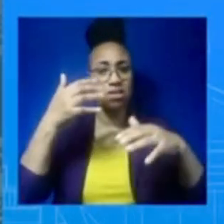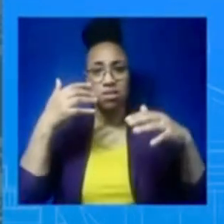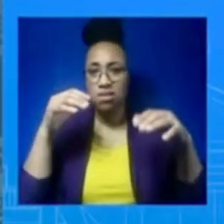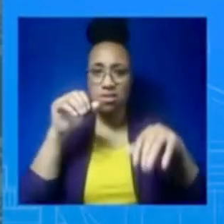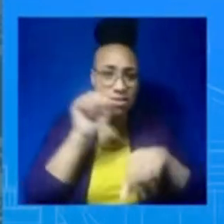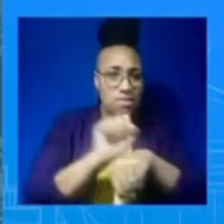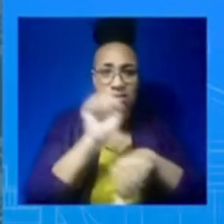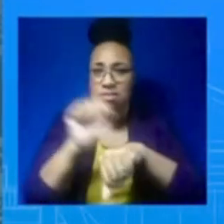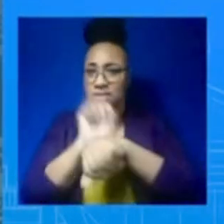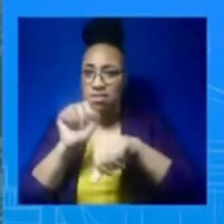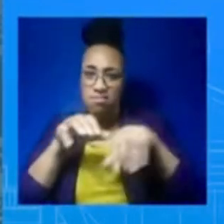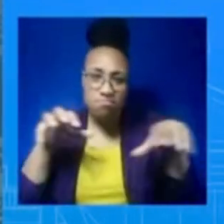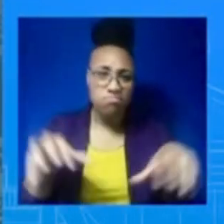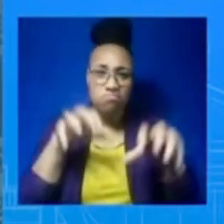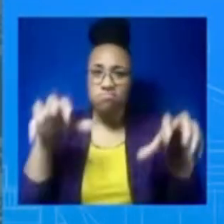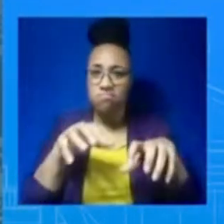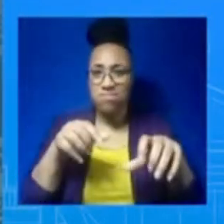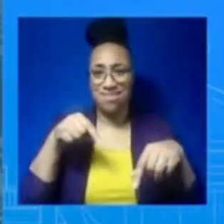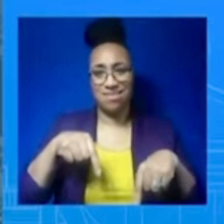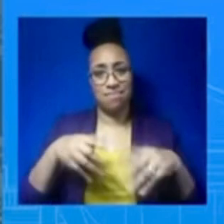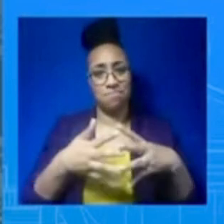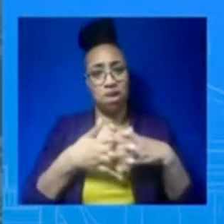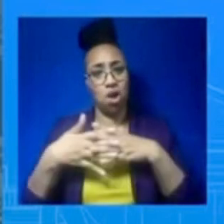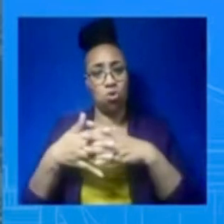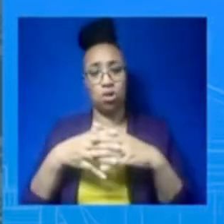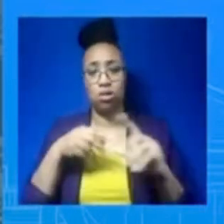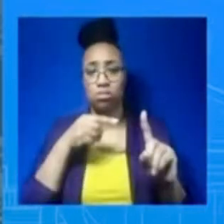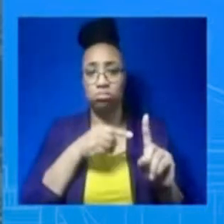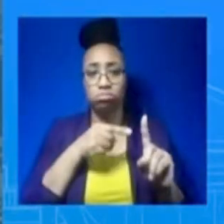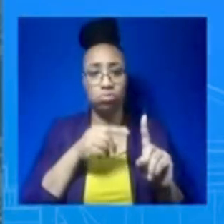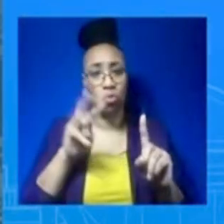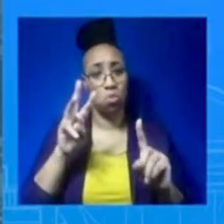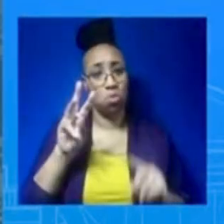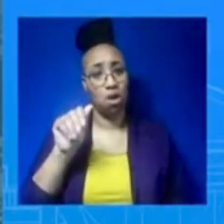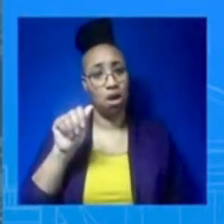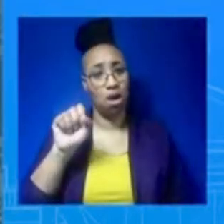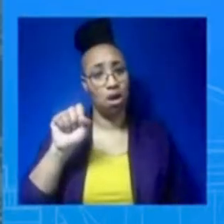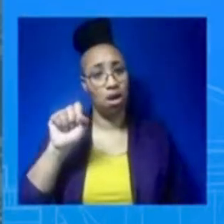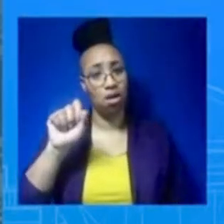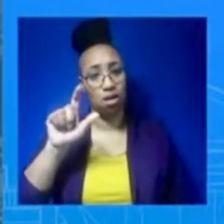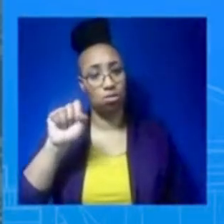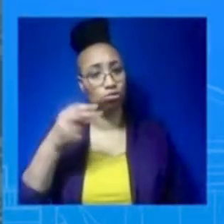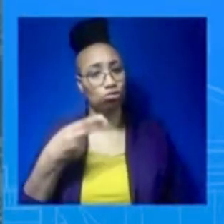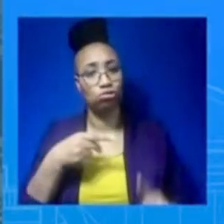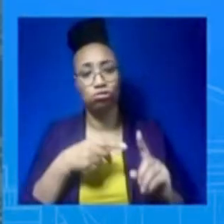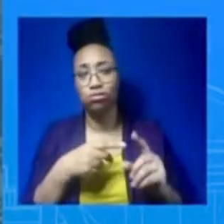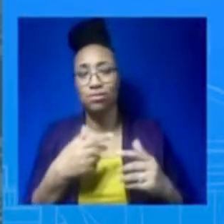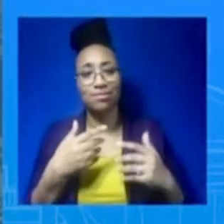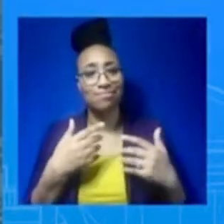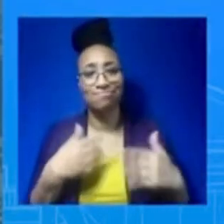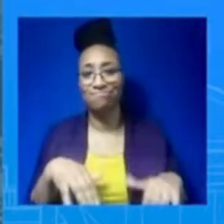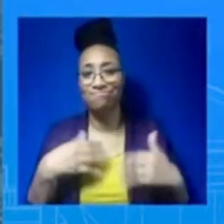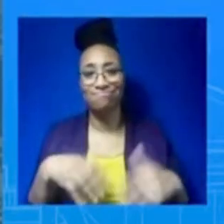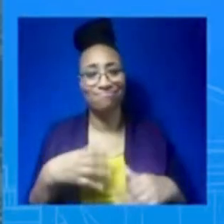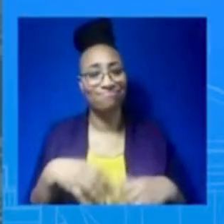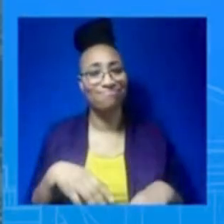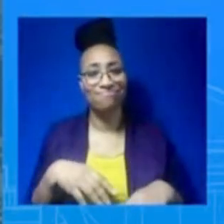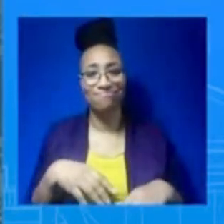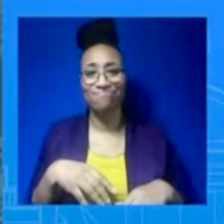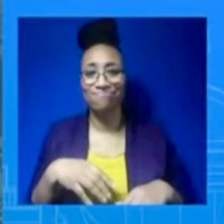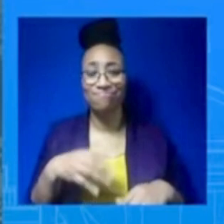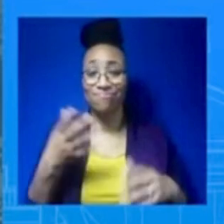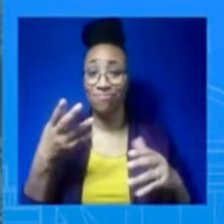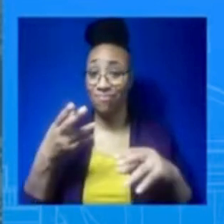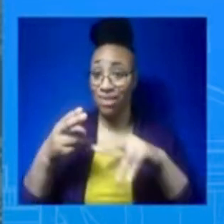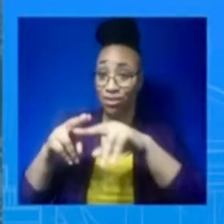administration has helped unions secure a historic pay raise for rail workers, continued the fight for paid sick days for all American workers,